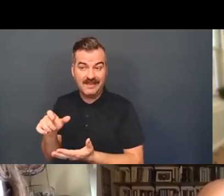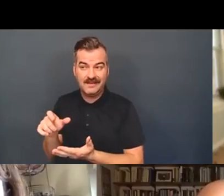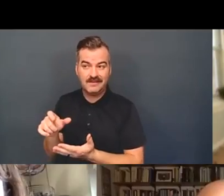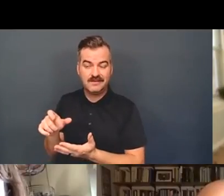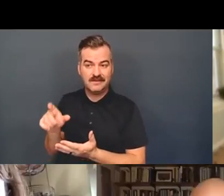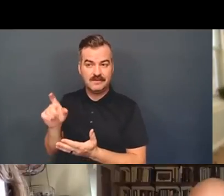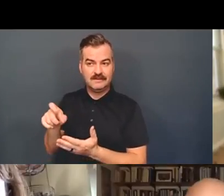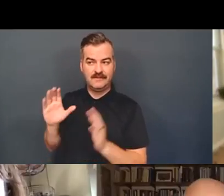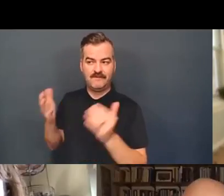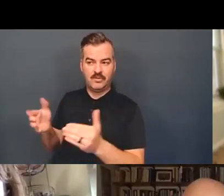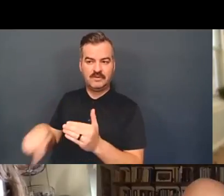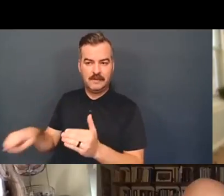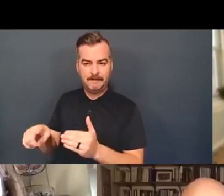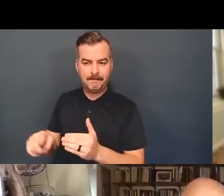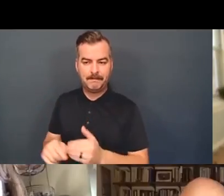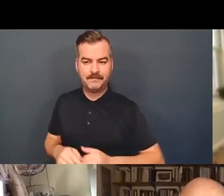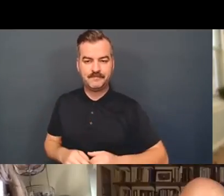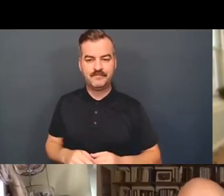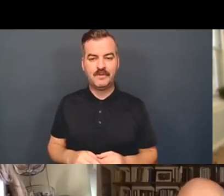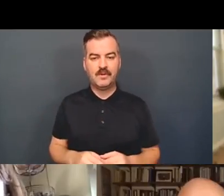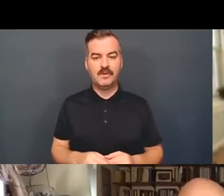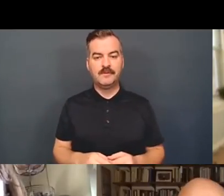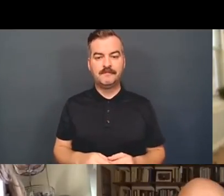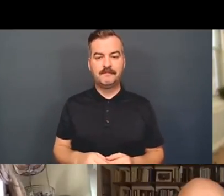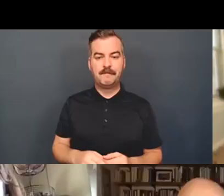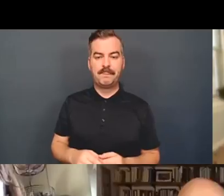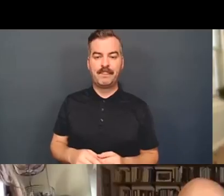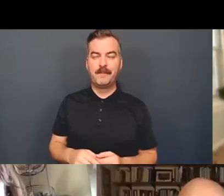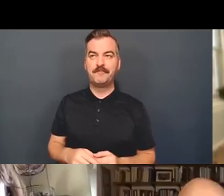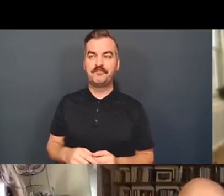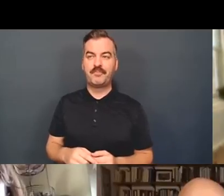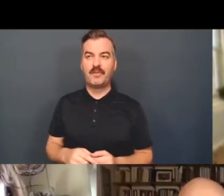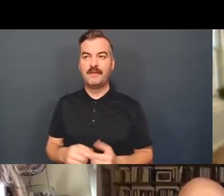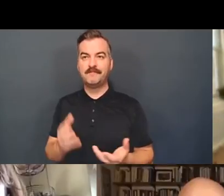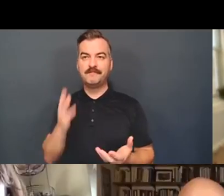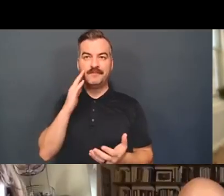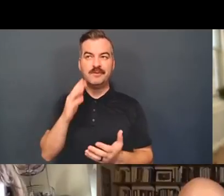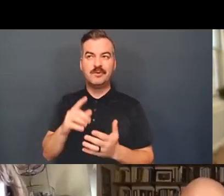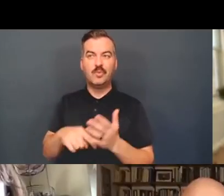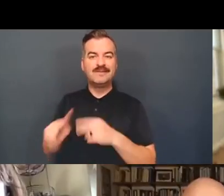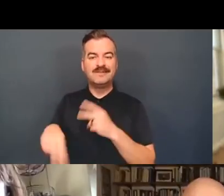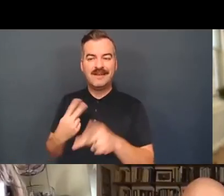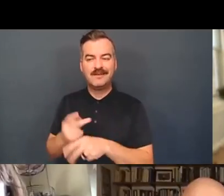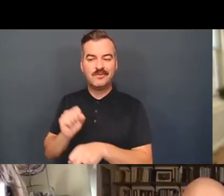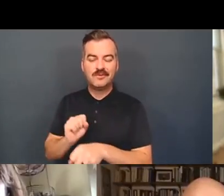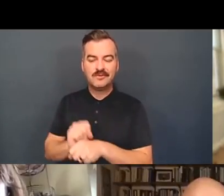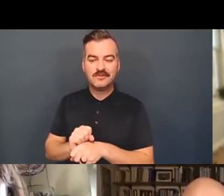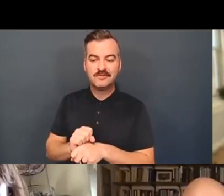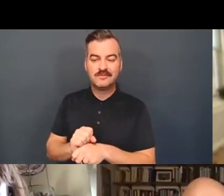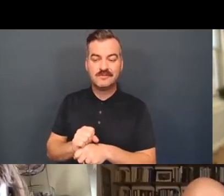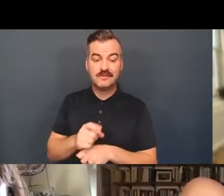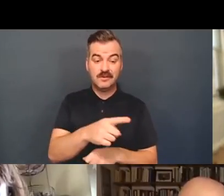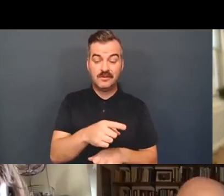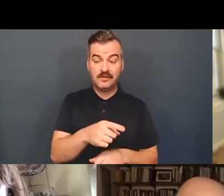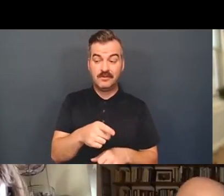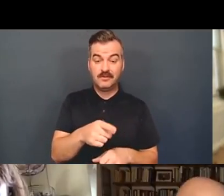so bringing forward the kind of work that is being done both by non-physician